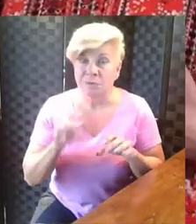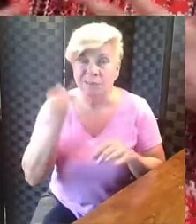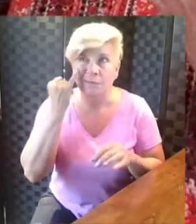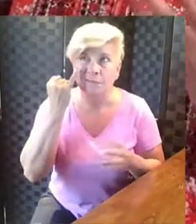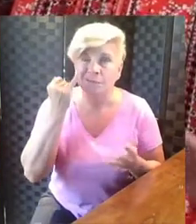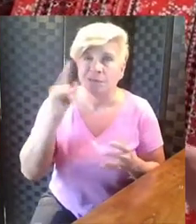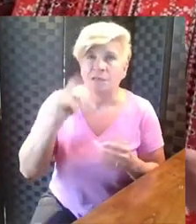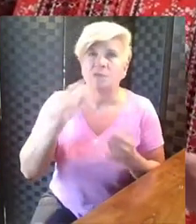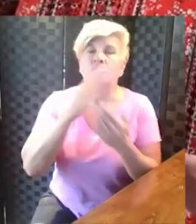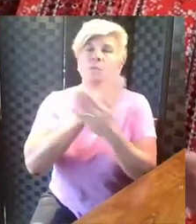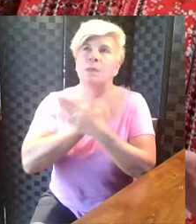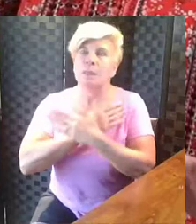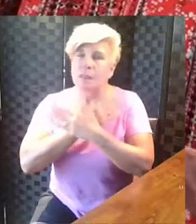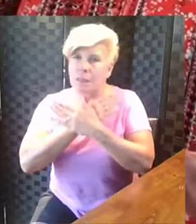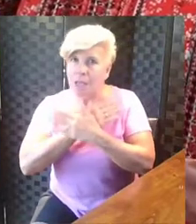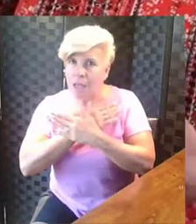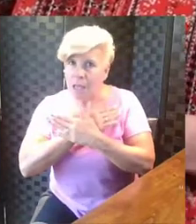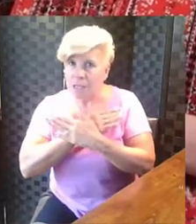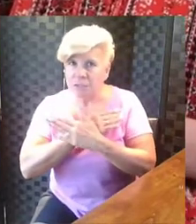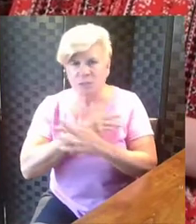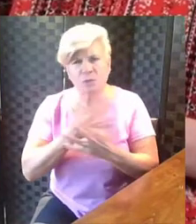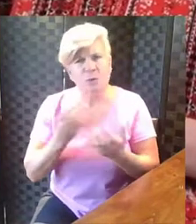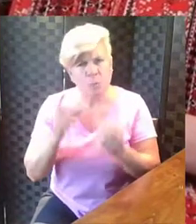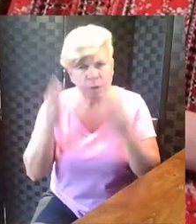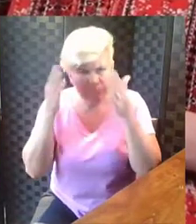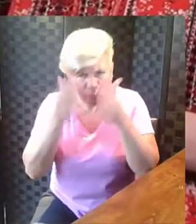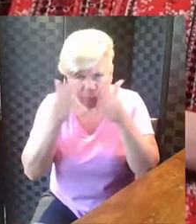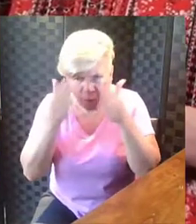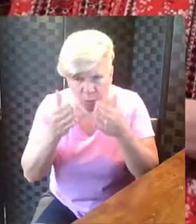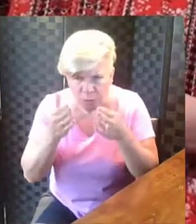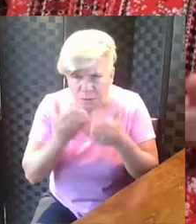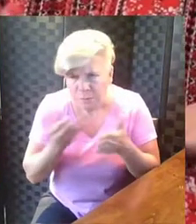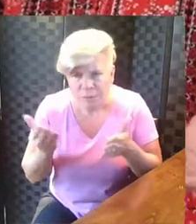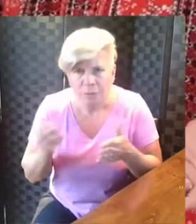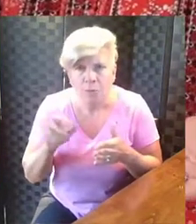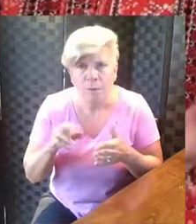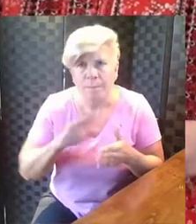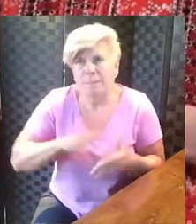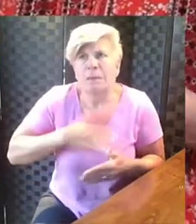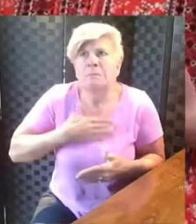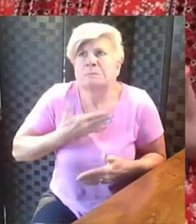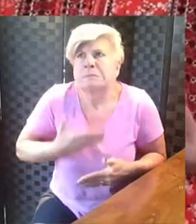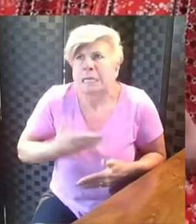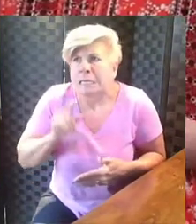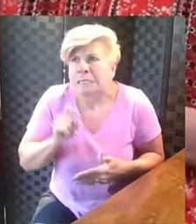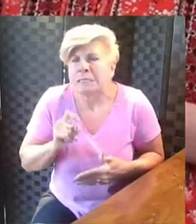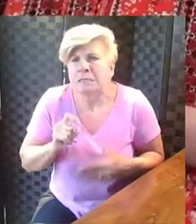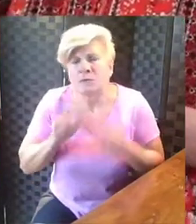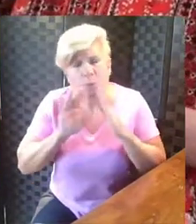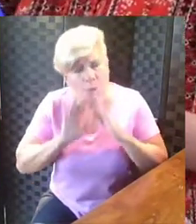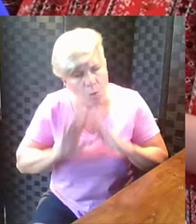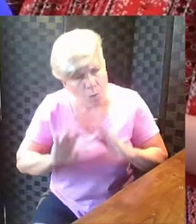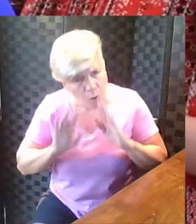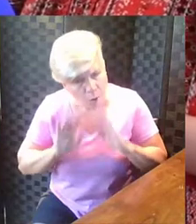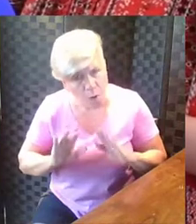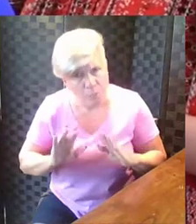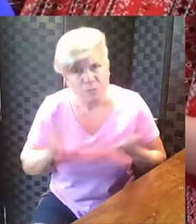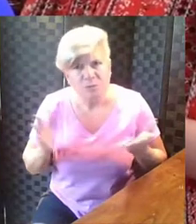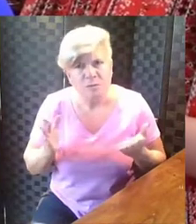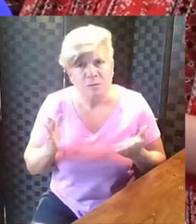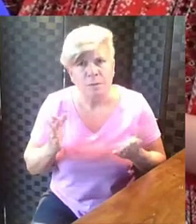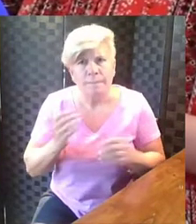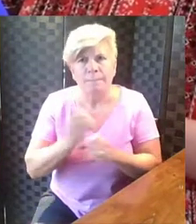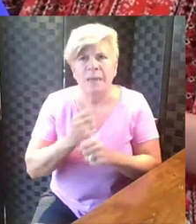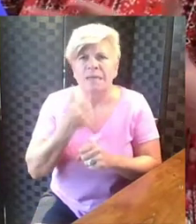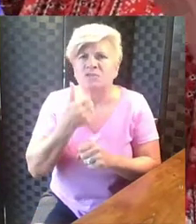need to relax and you're getting ready to focus on something or maybe you're upset and you need to calm down. It's just making